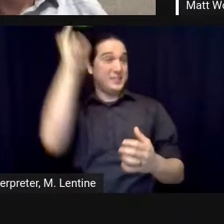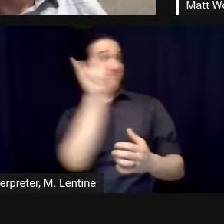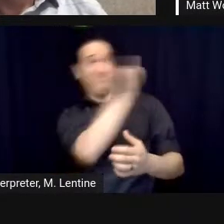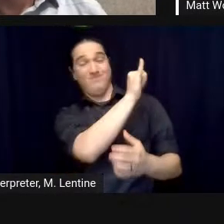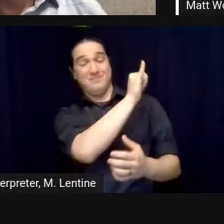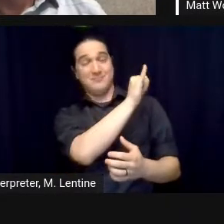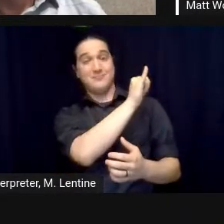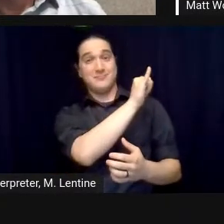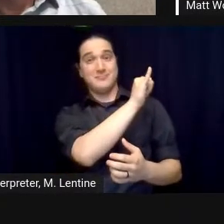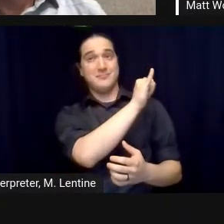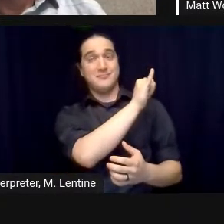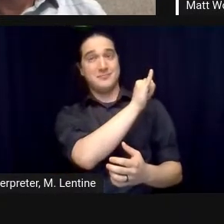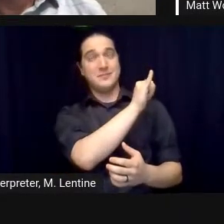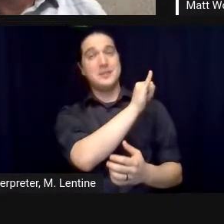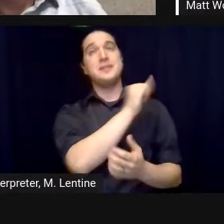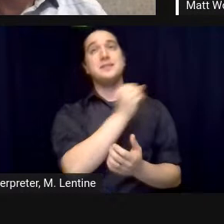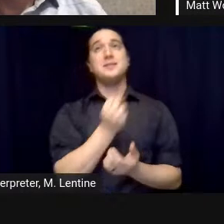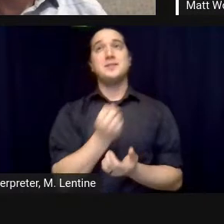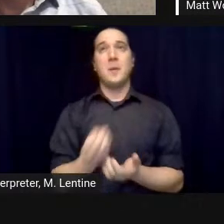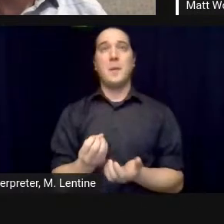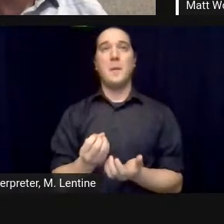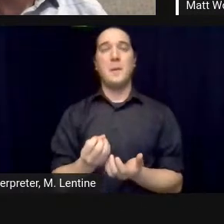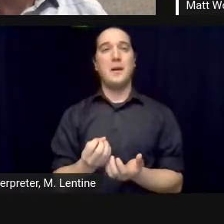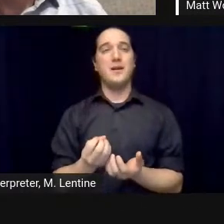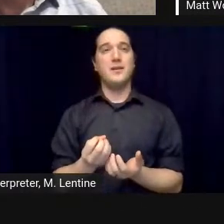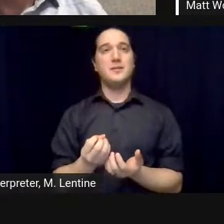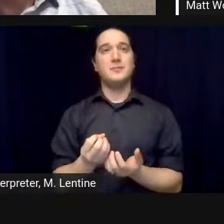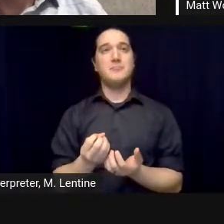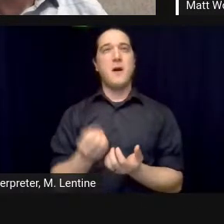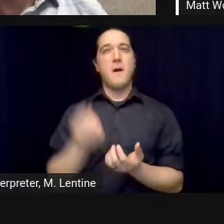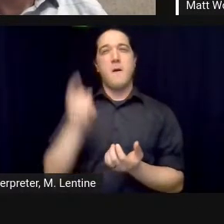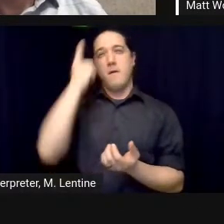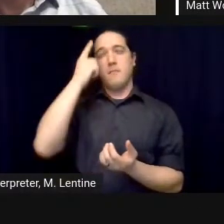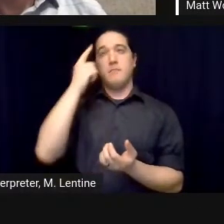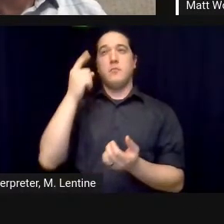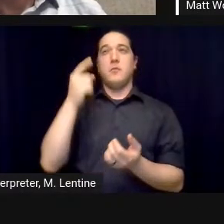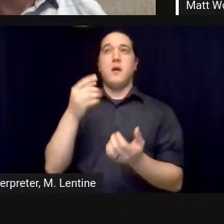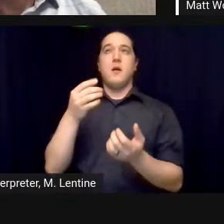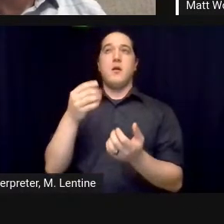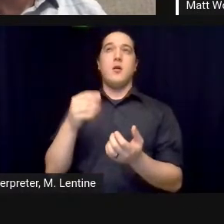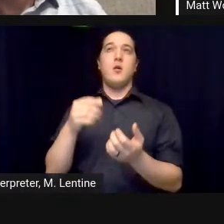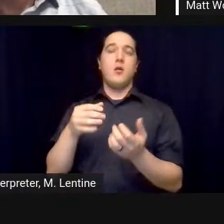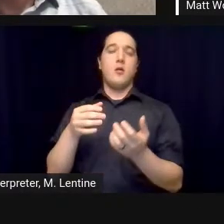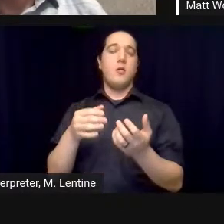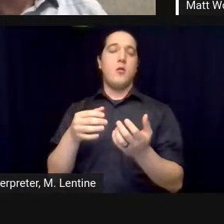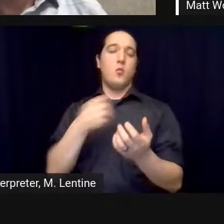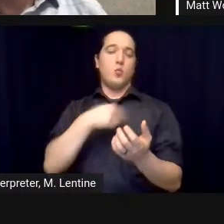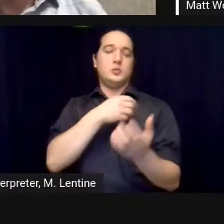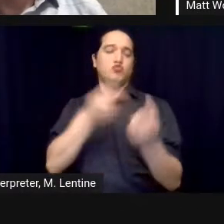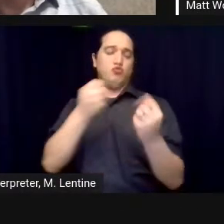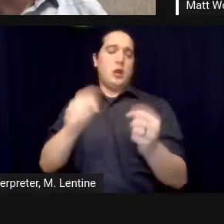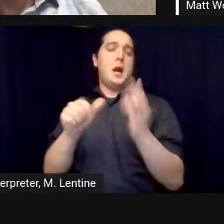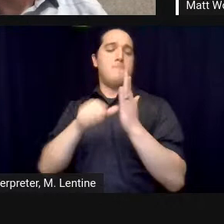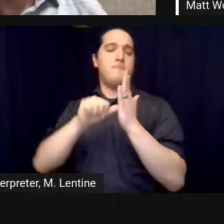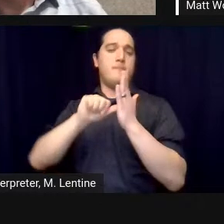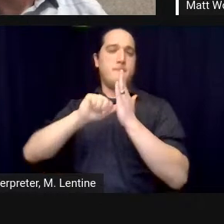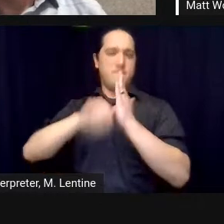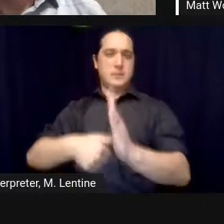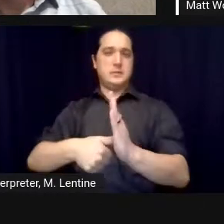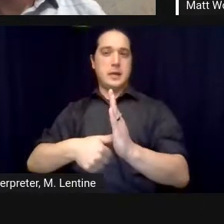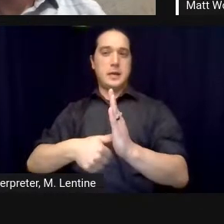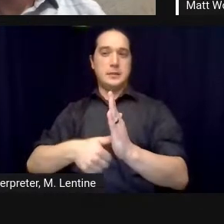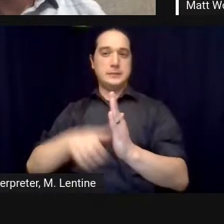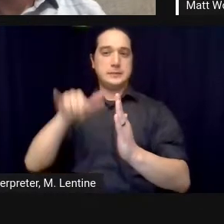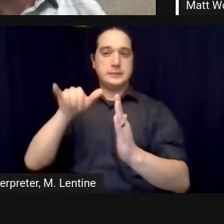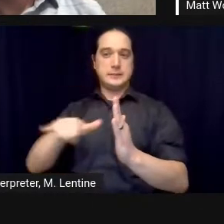the other biospherians lived under but there's all sorts of other interesting stuff uh we were at the smithsonian today talking about microbes and